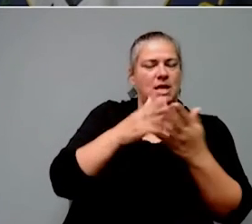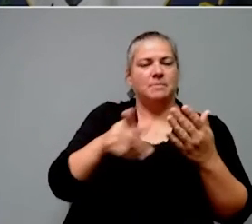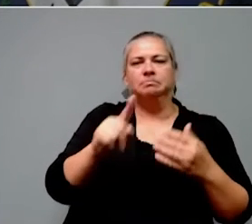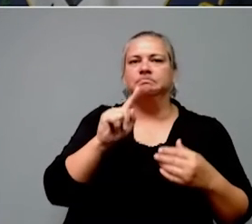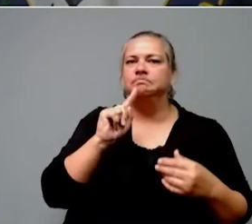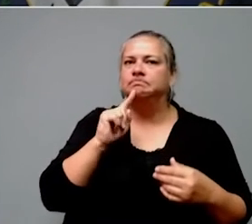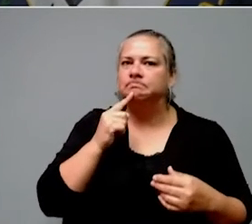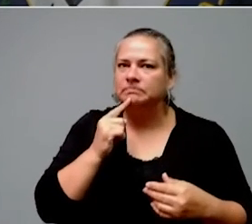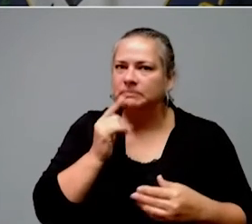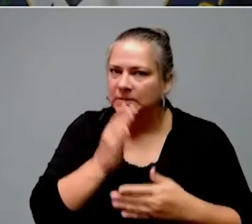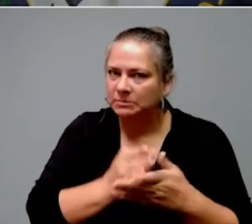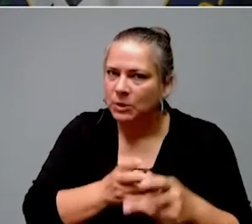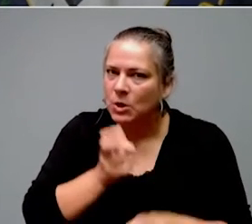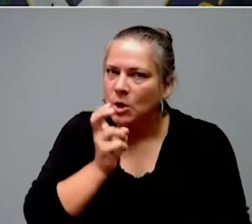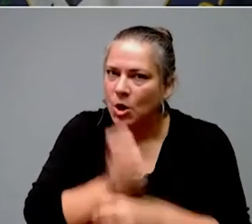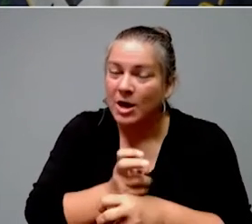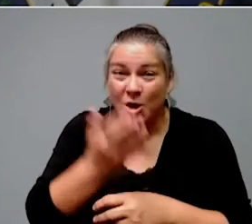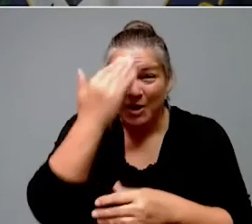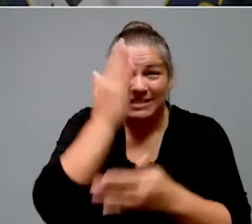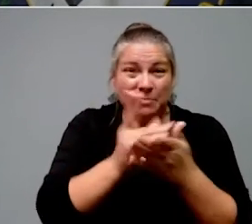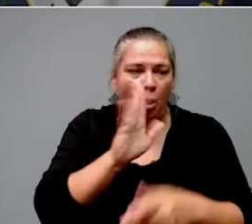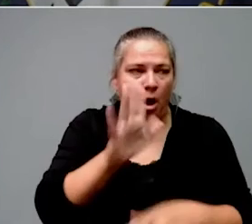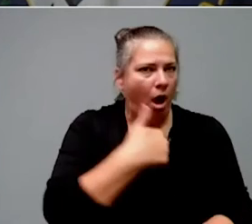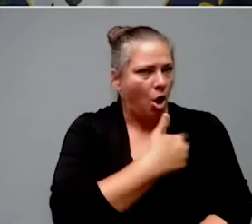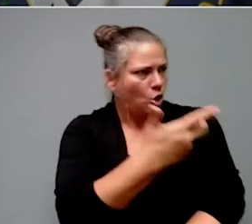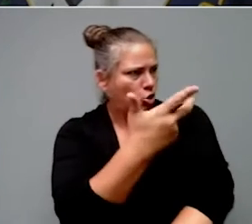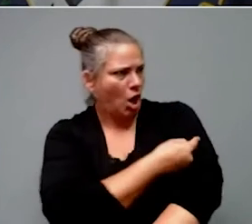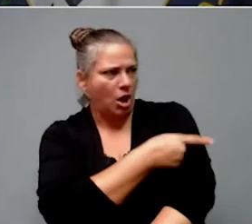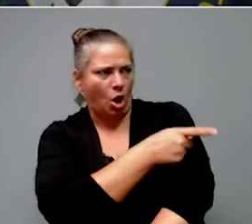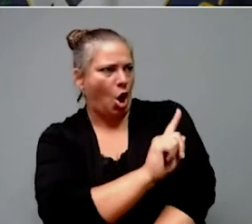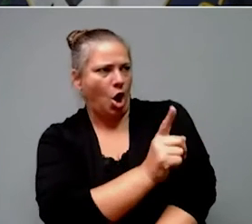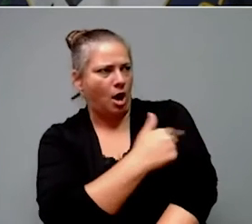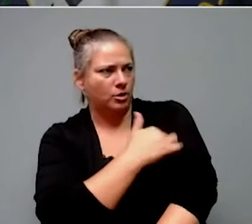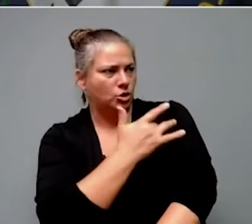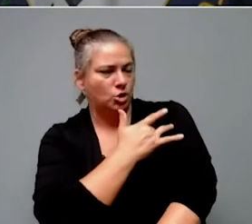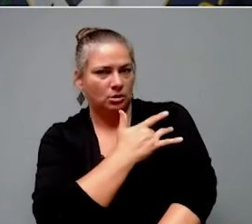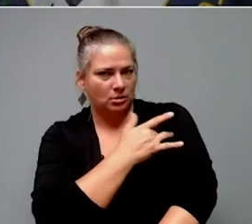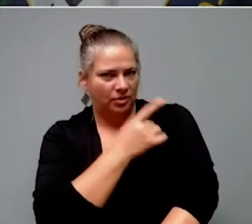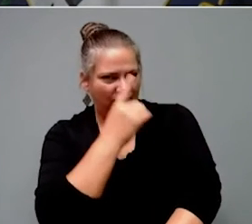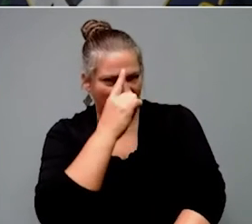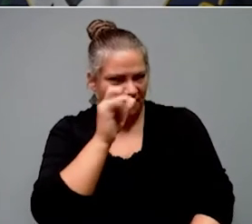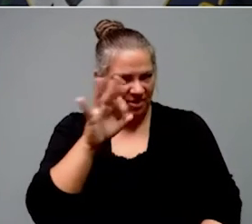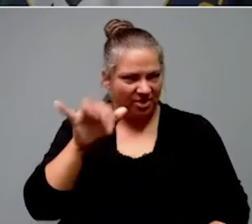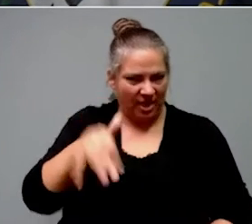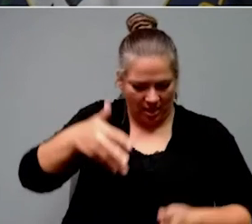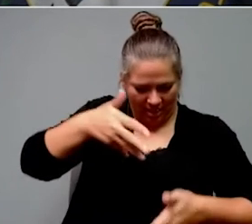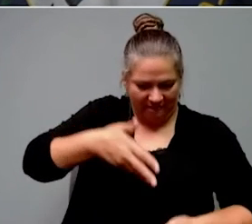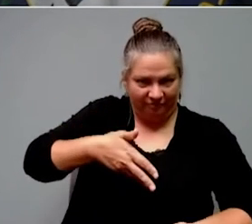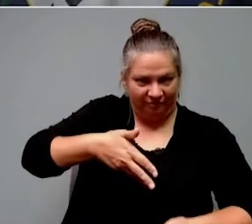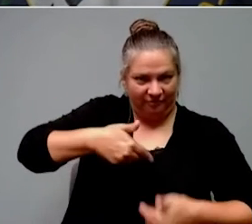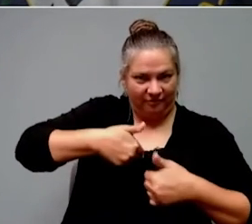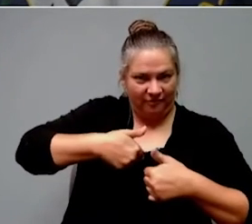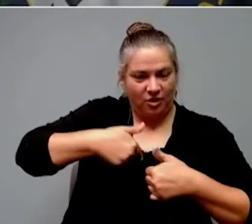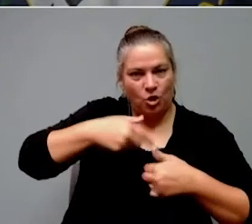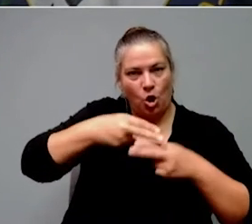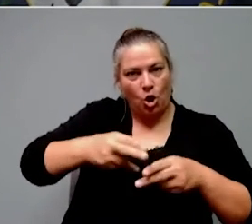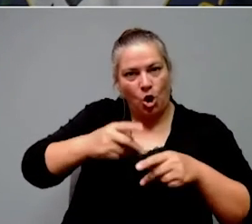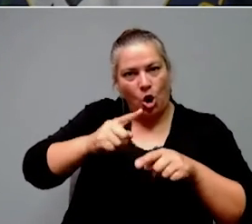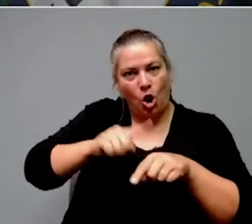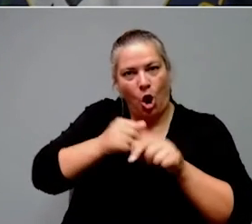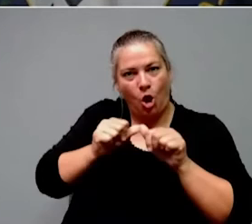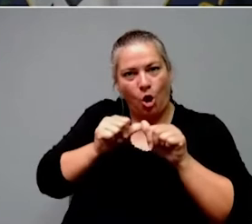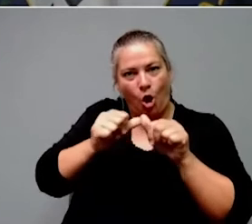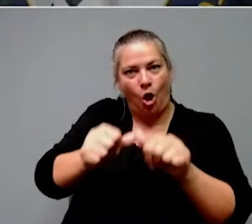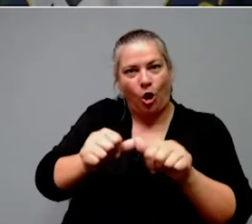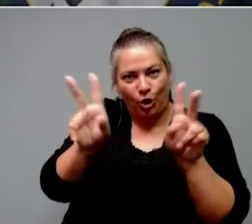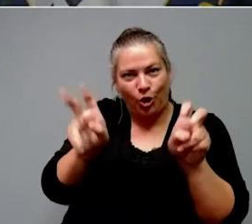difficult. And right now, we can't say for sure why someone has long-hauler symptoms and conditions